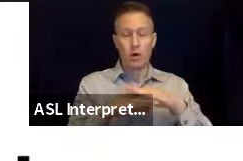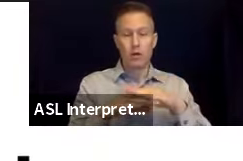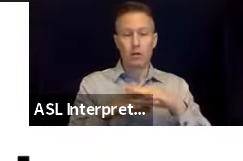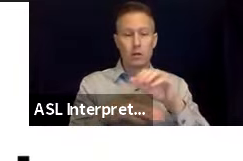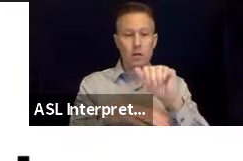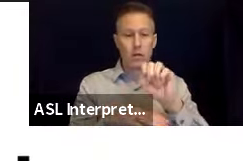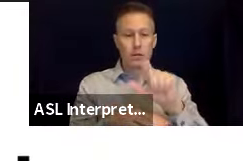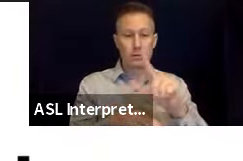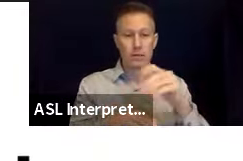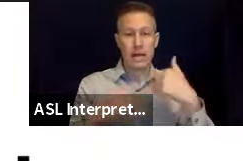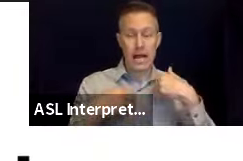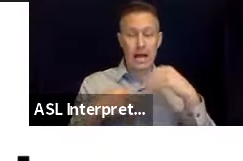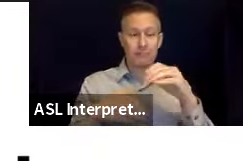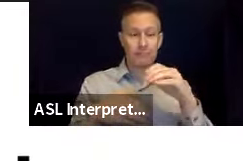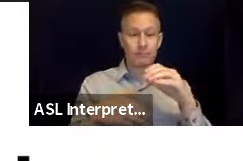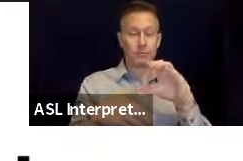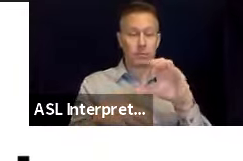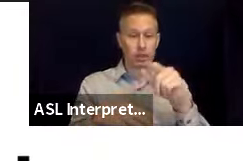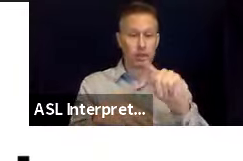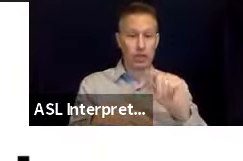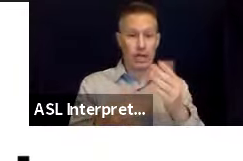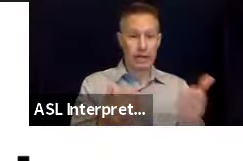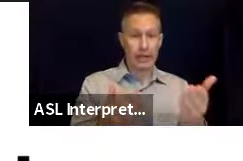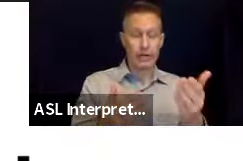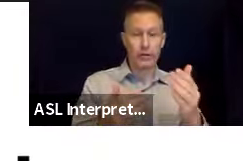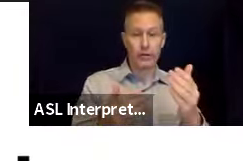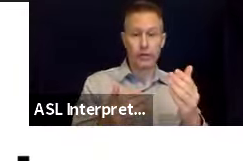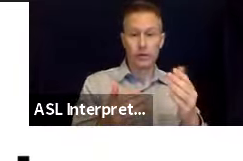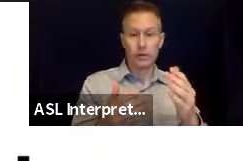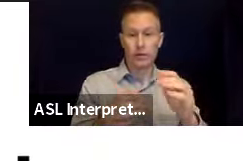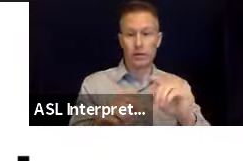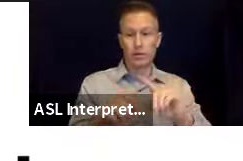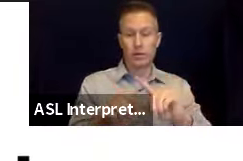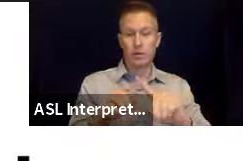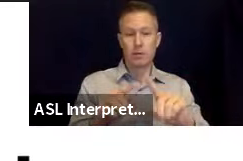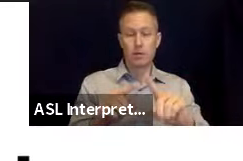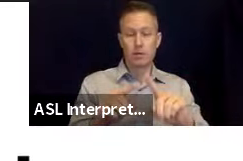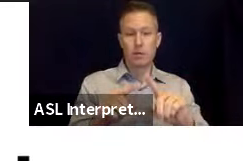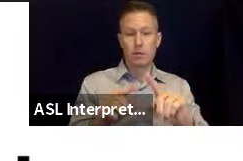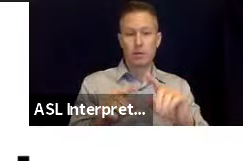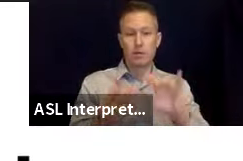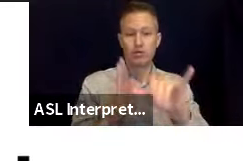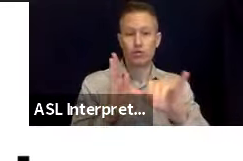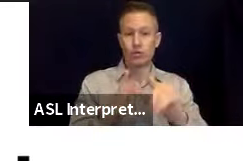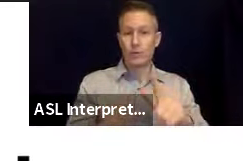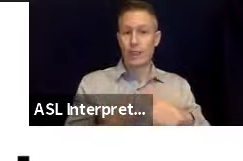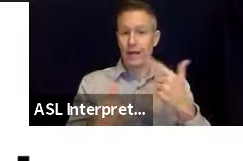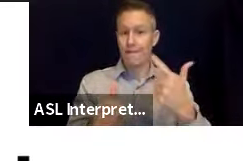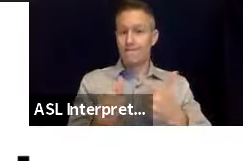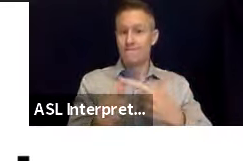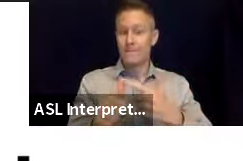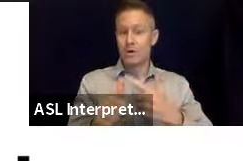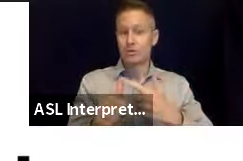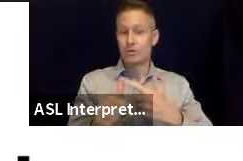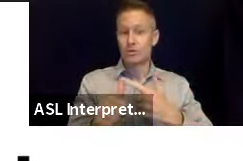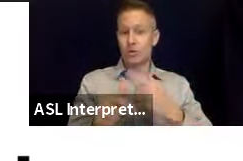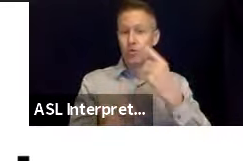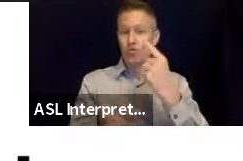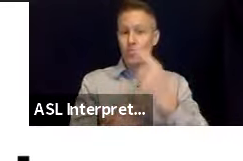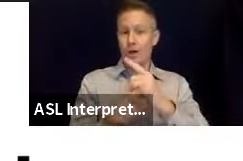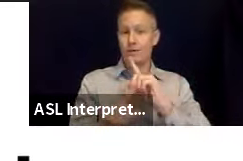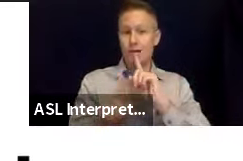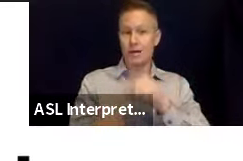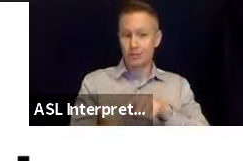There are some chats there, but on the YouTube live, it looks like the first correct answer has already been made.